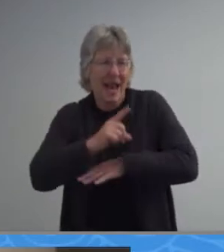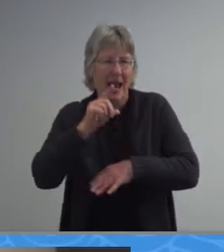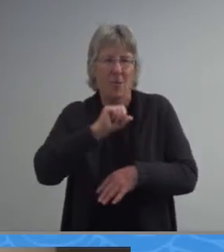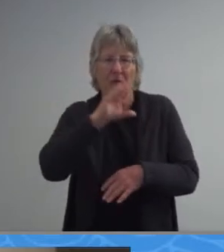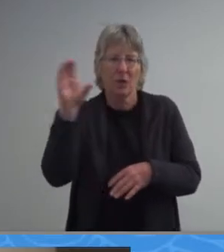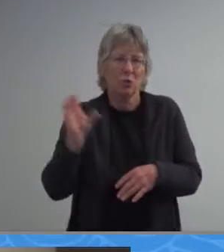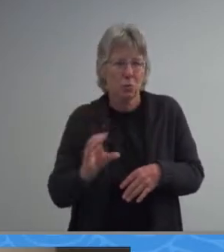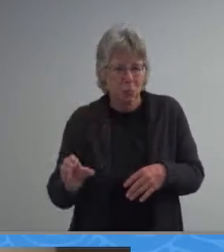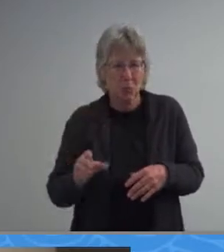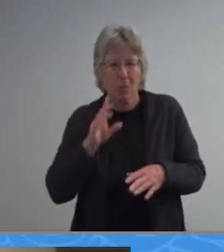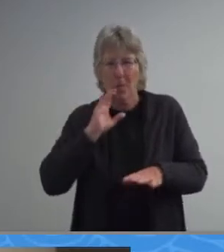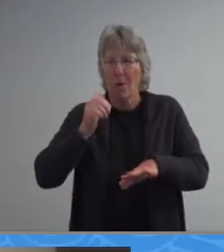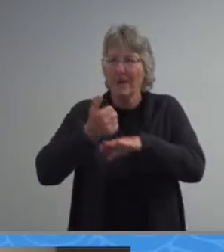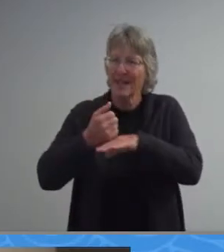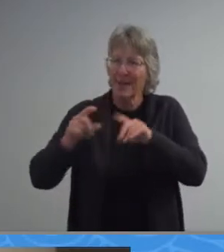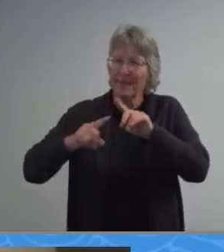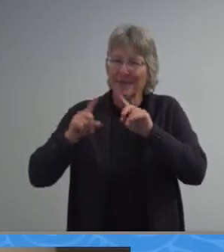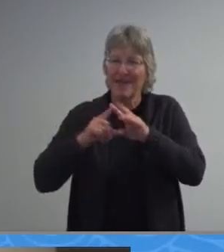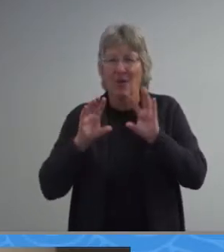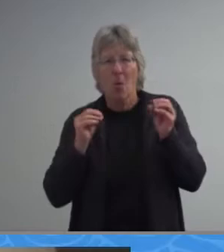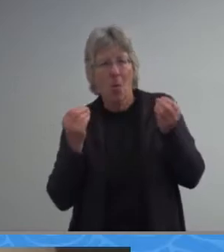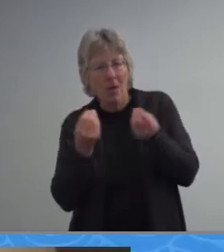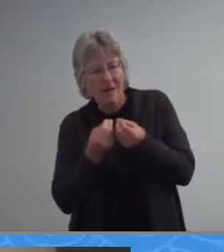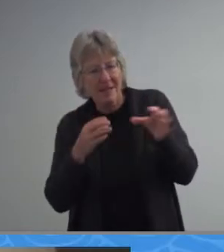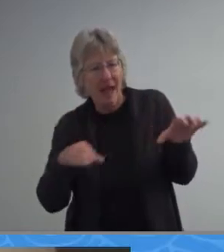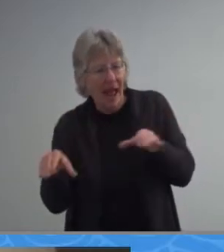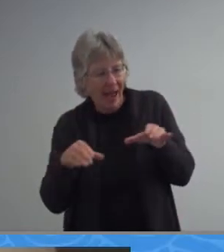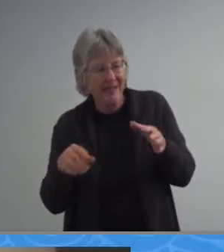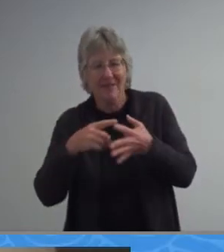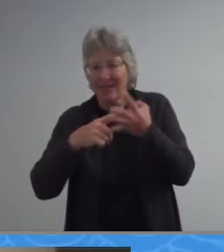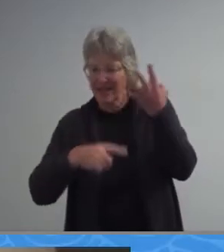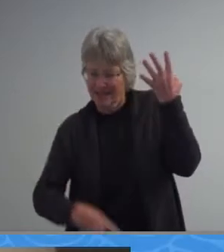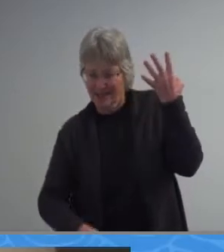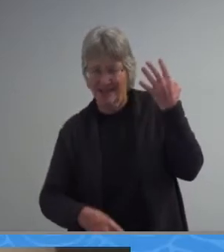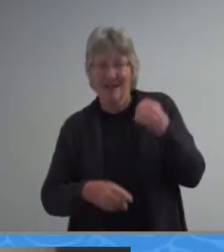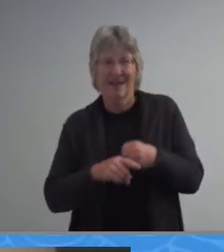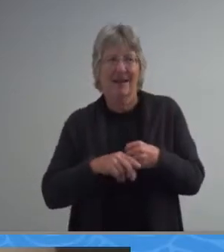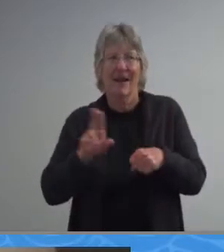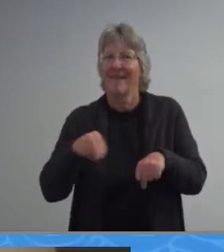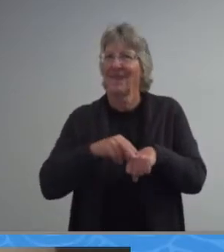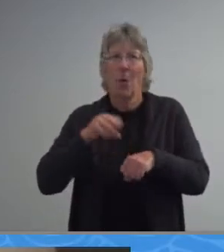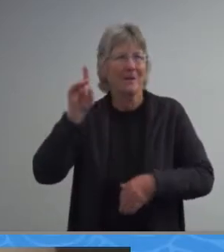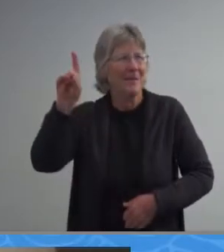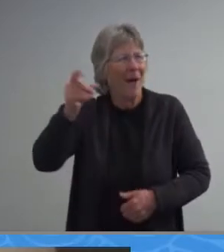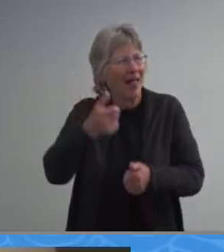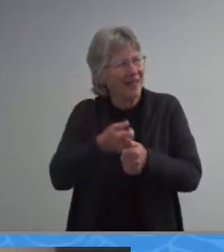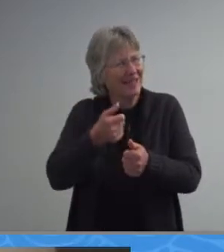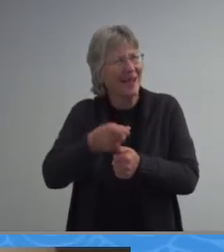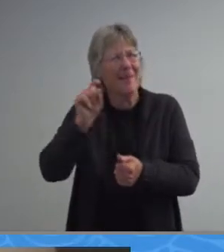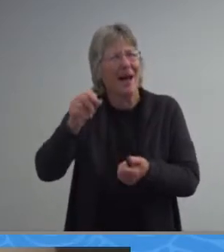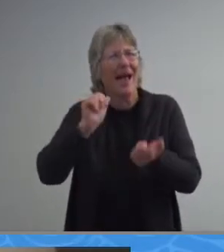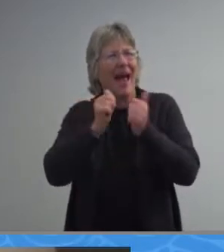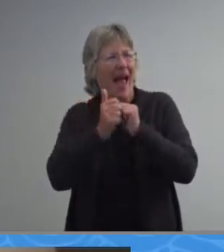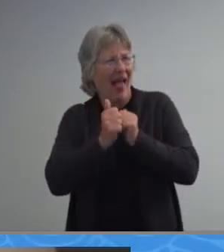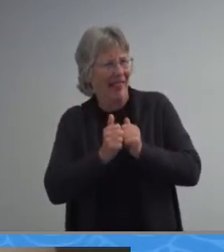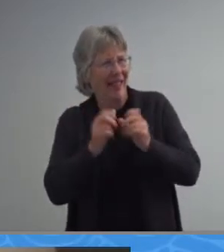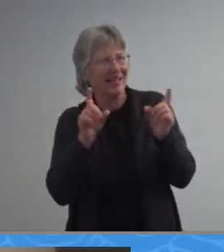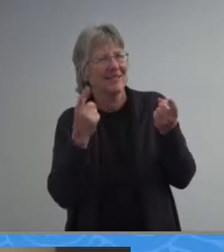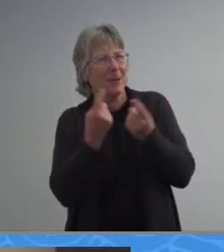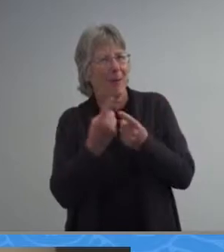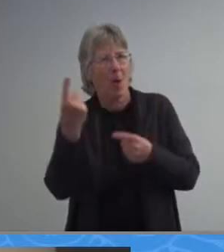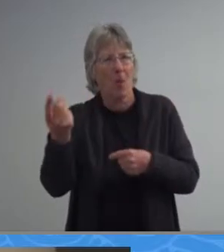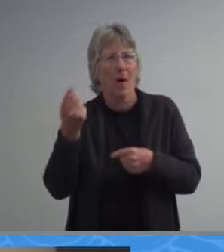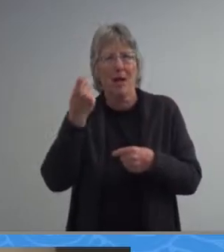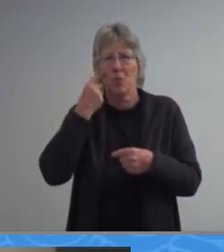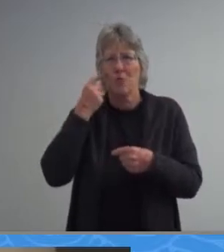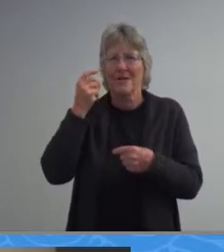and other fundraisers of course poly wouldn't be poly without its athletics department and one of asb's most recent projects